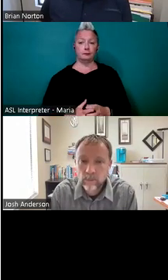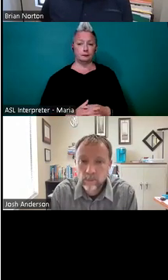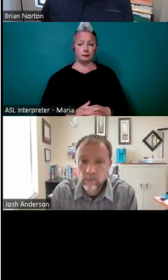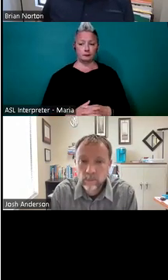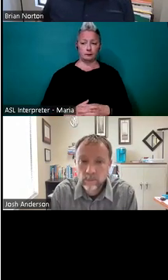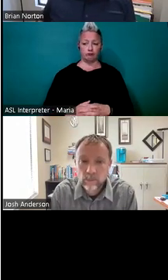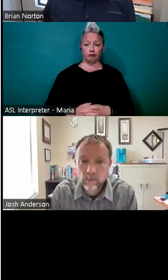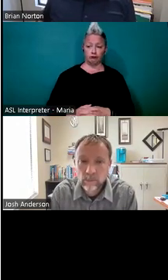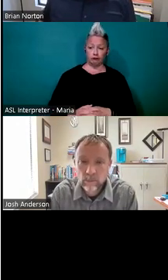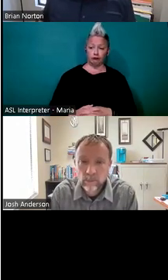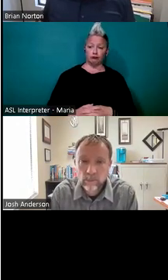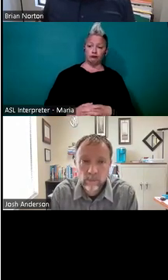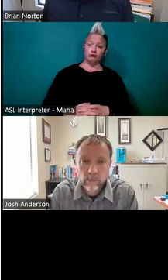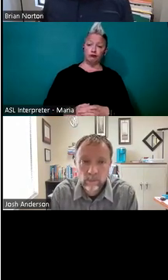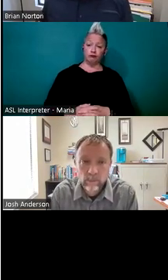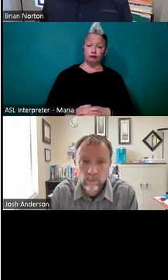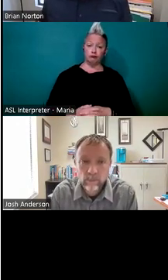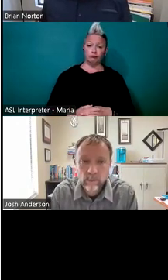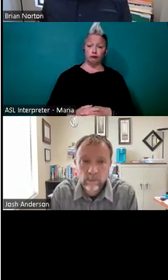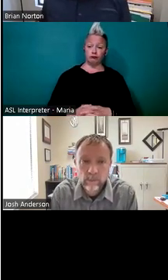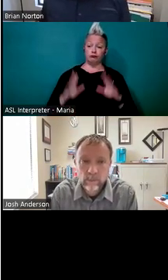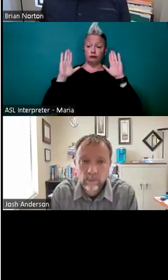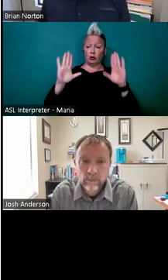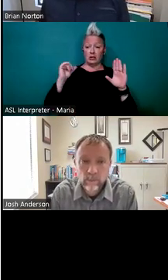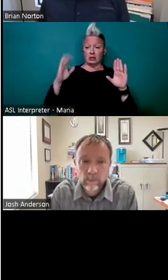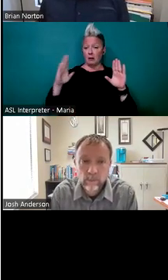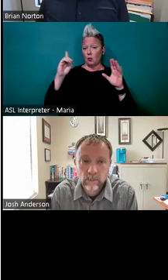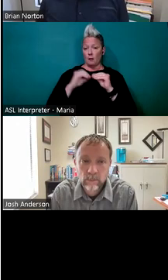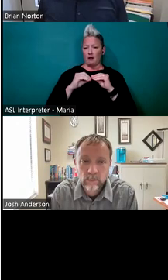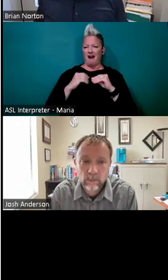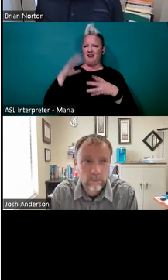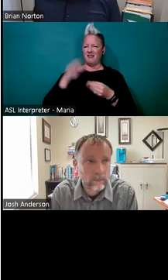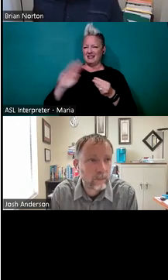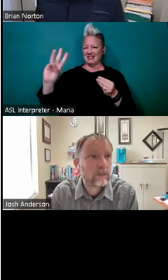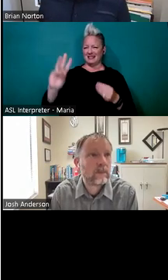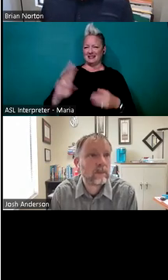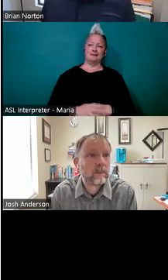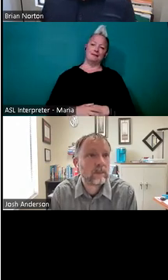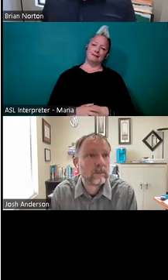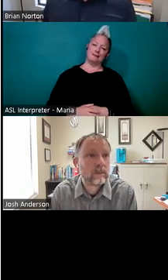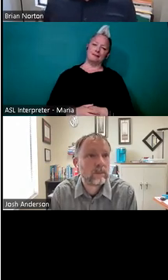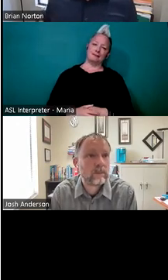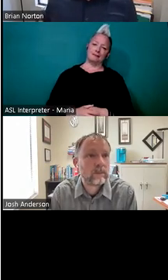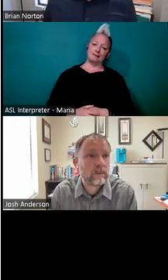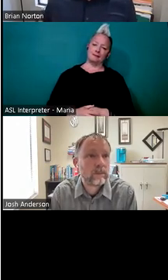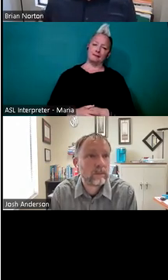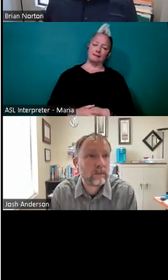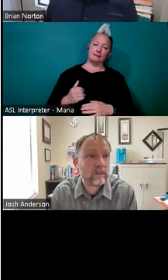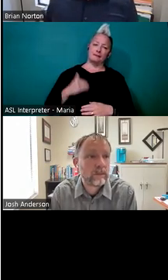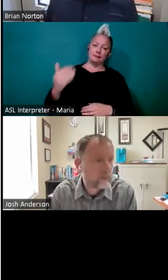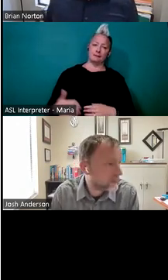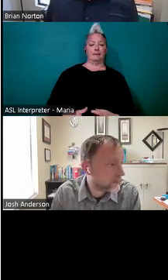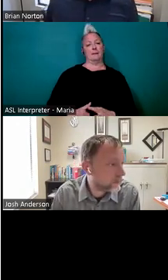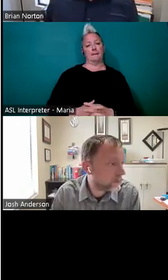Looks good. Excellent job on that one too. I got, I got another one for it. We got six of these scenarios. And so, um, we'll get our next one here,